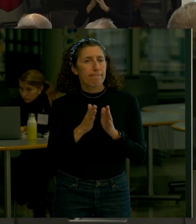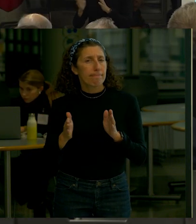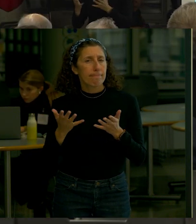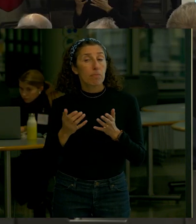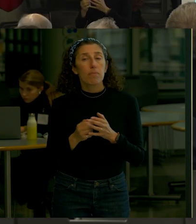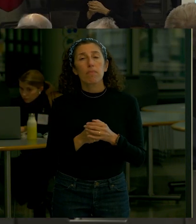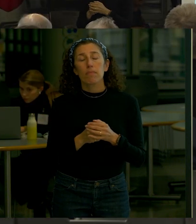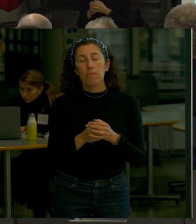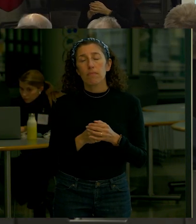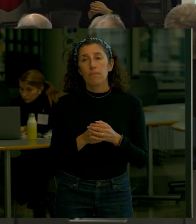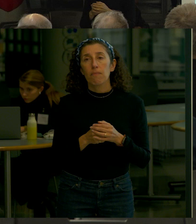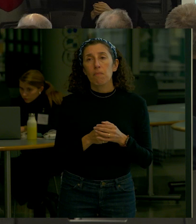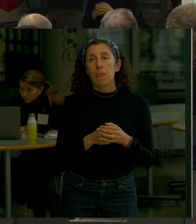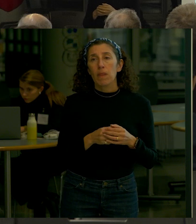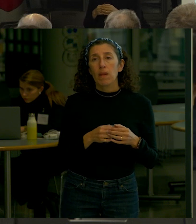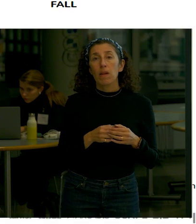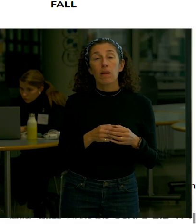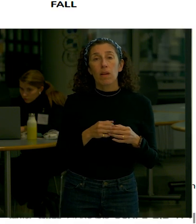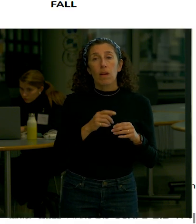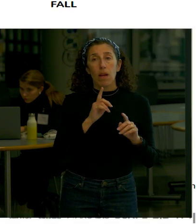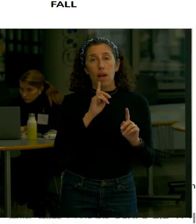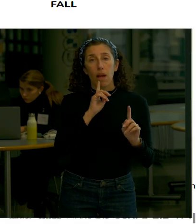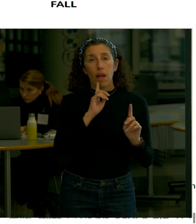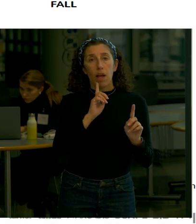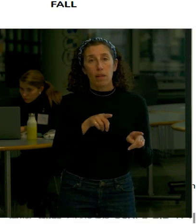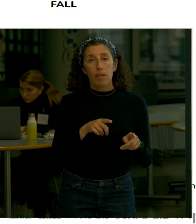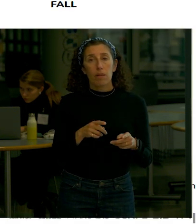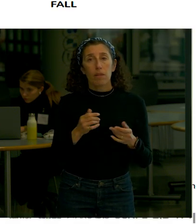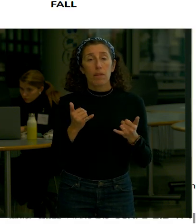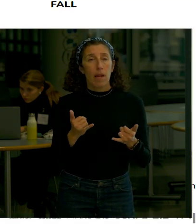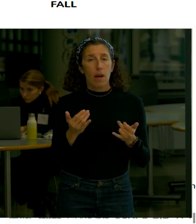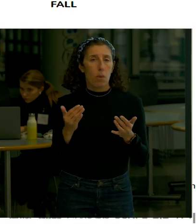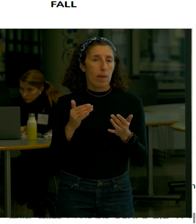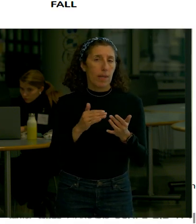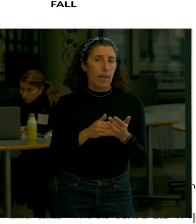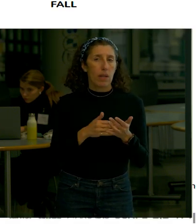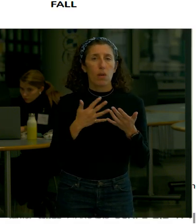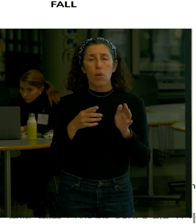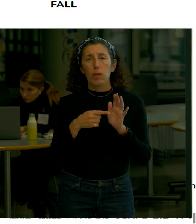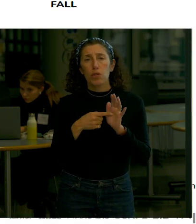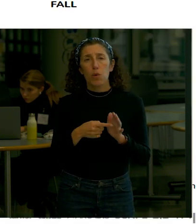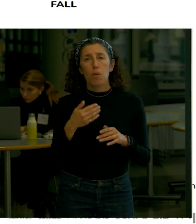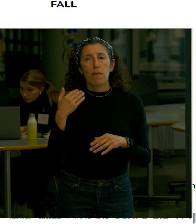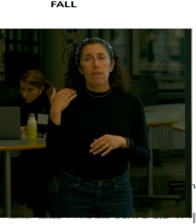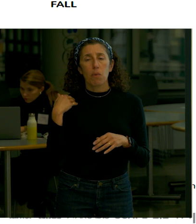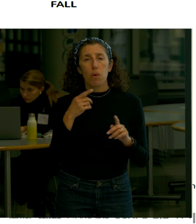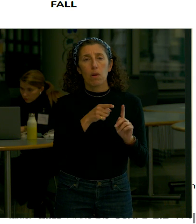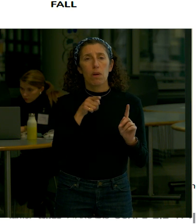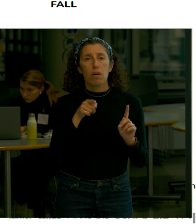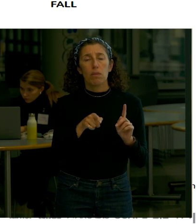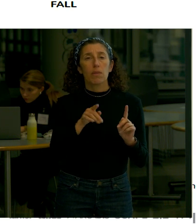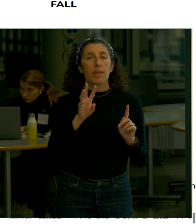The timeline is we're able to communicate it right now is we're in the beginning of the 60% design phase we know that the project is going to begin